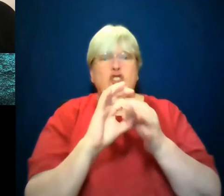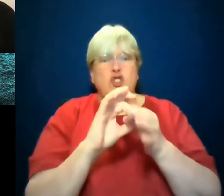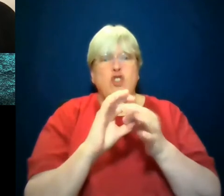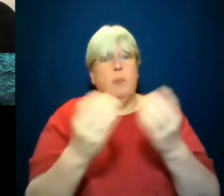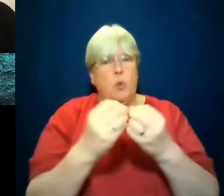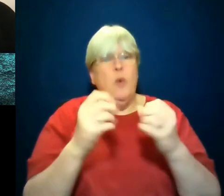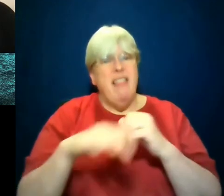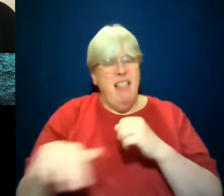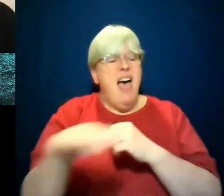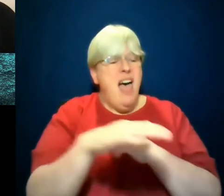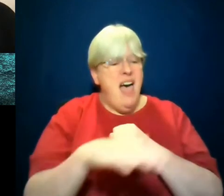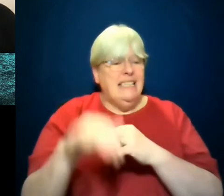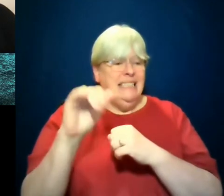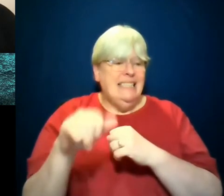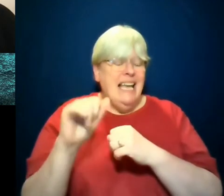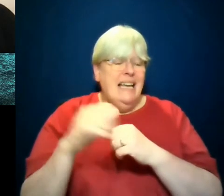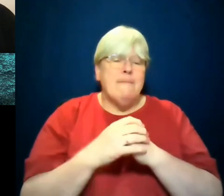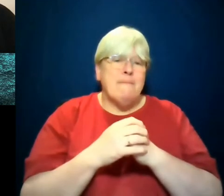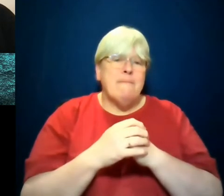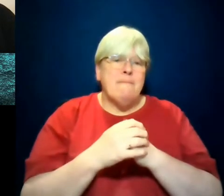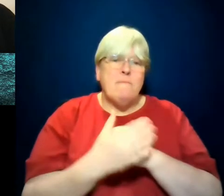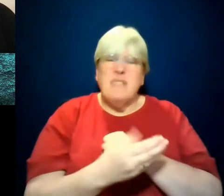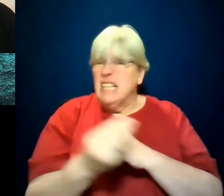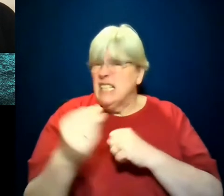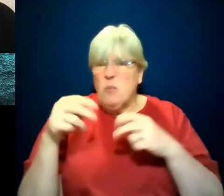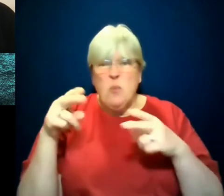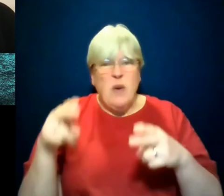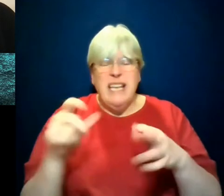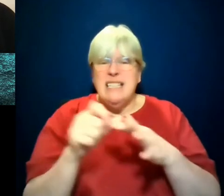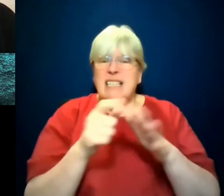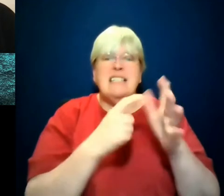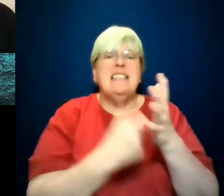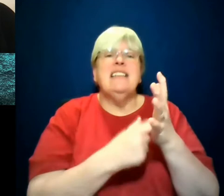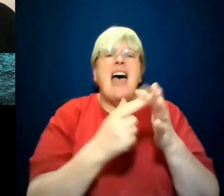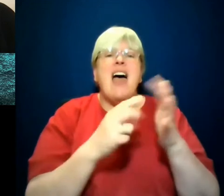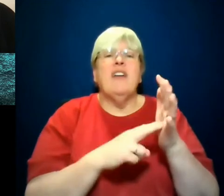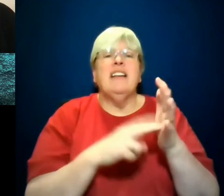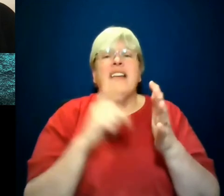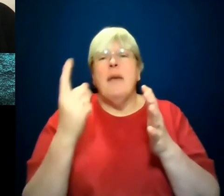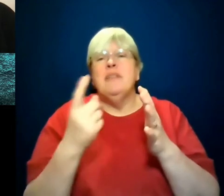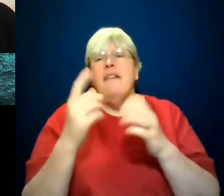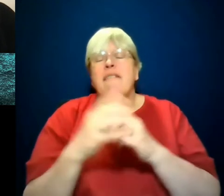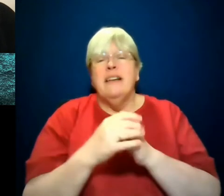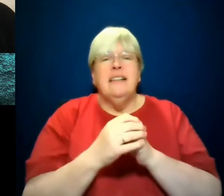Yes. Darren, in some ways, is a sketch of a